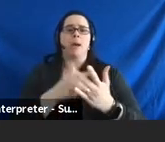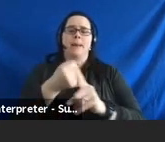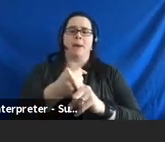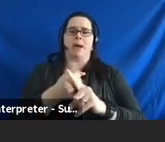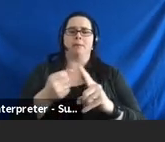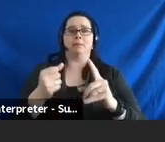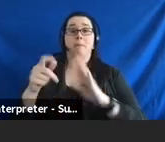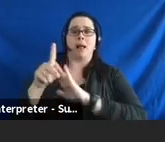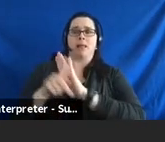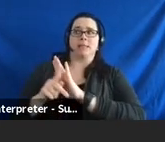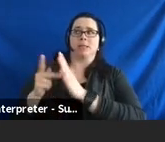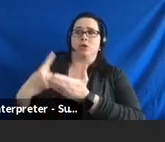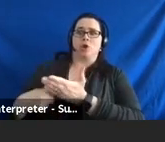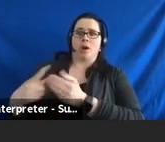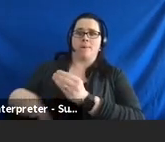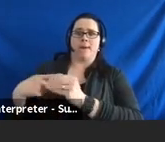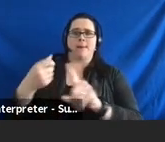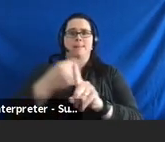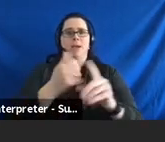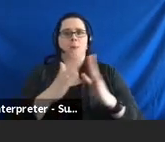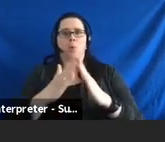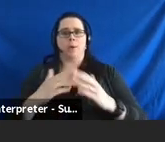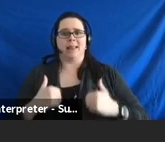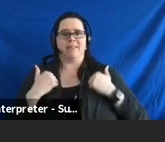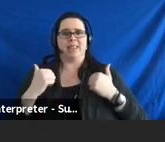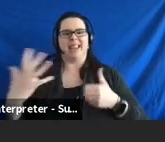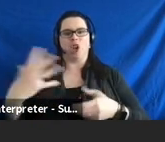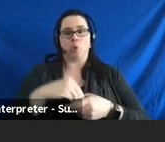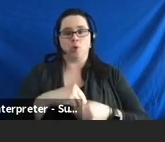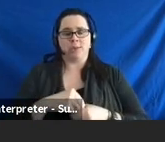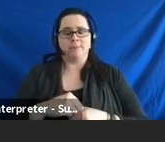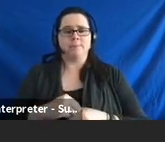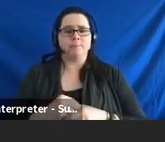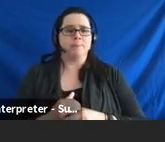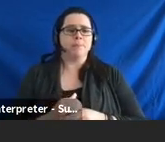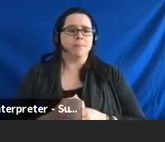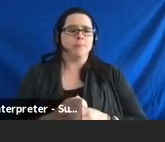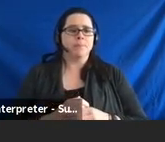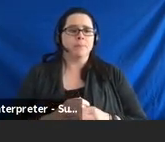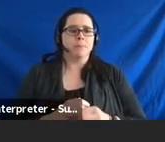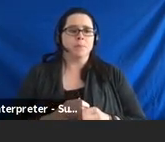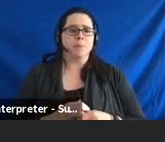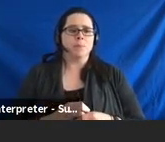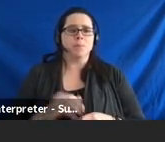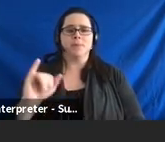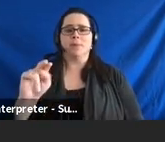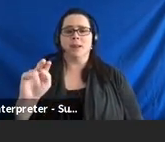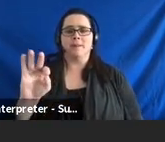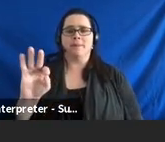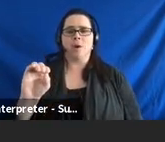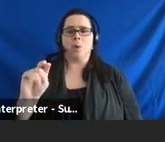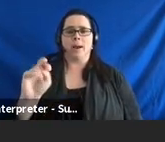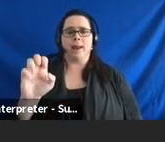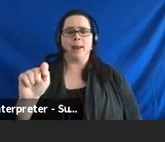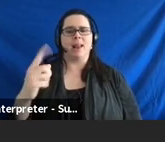what the policies that are being talked about that impact community living and inclusion. And so, Infinite is one of our